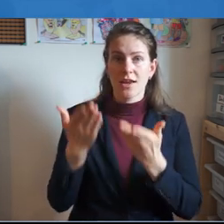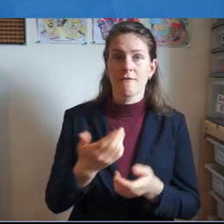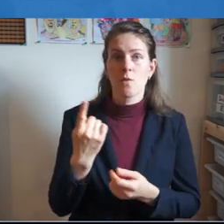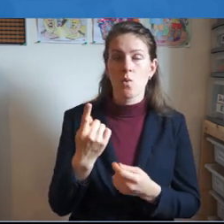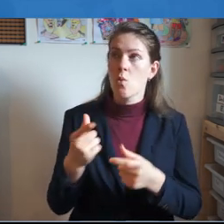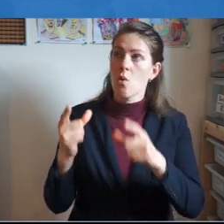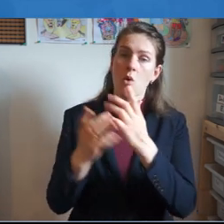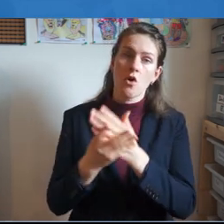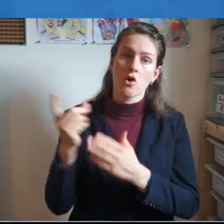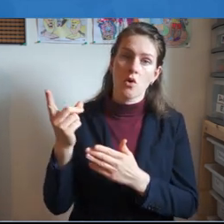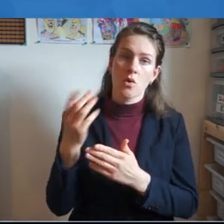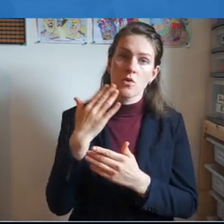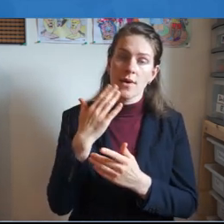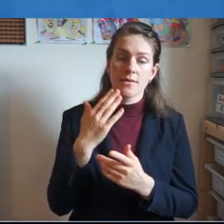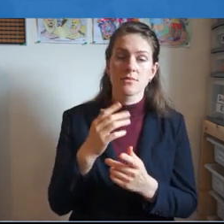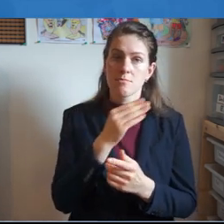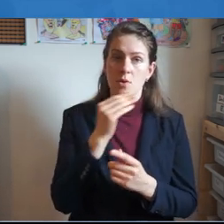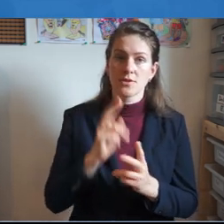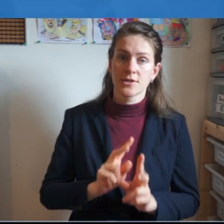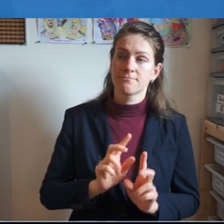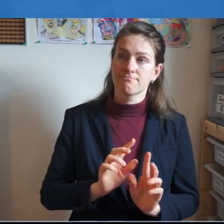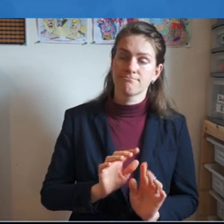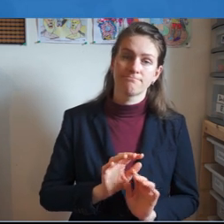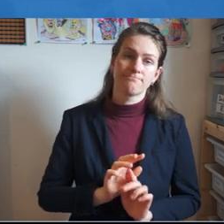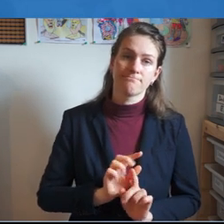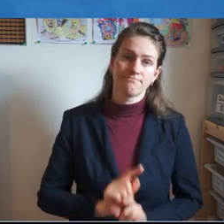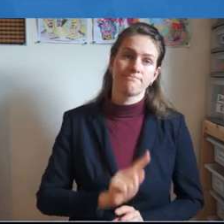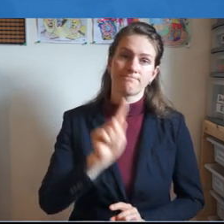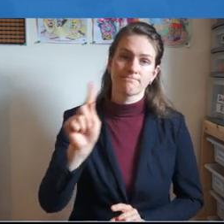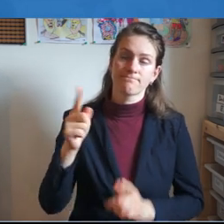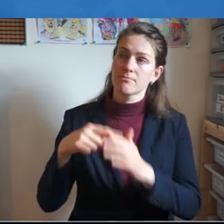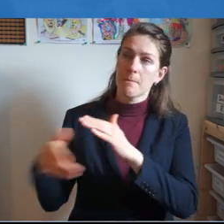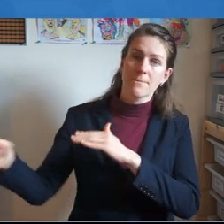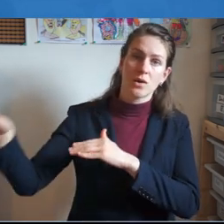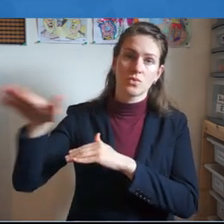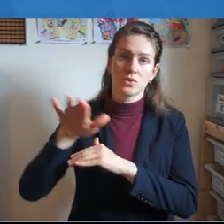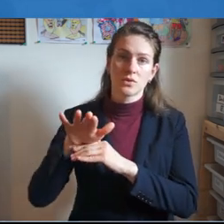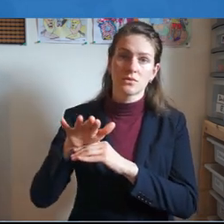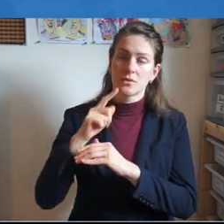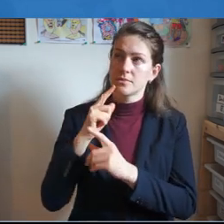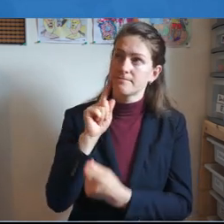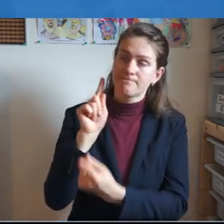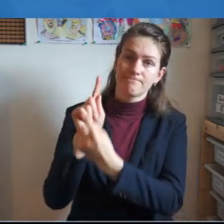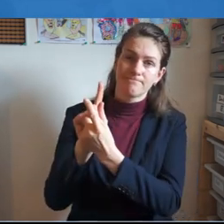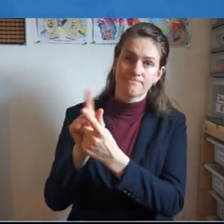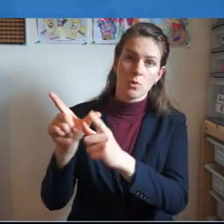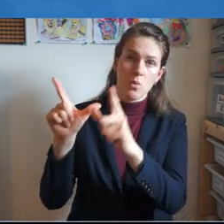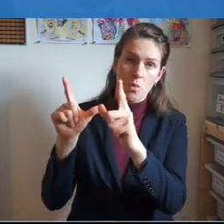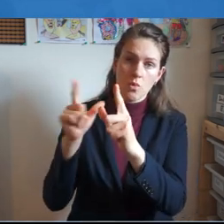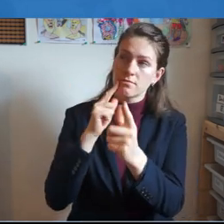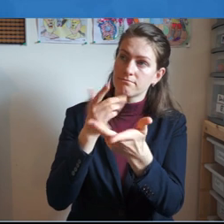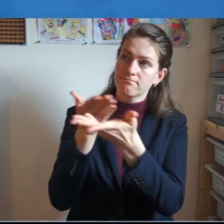into a mountain and spoke to him and gave him